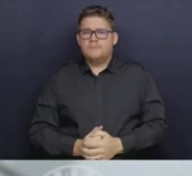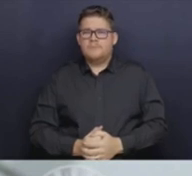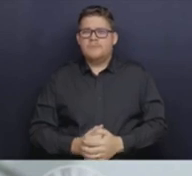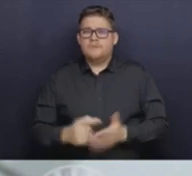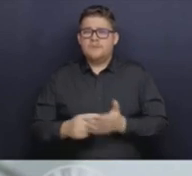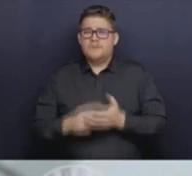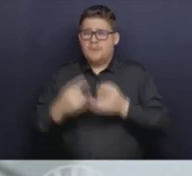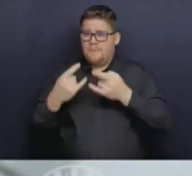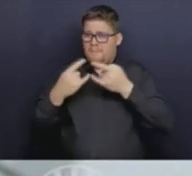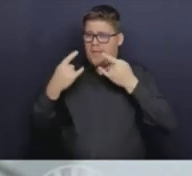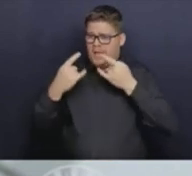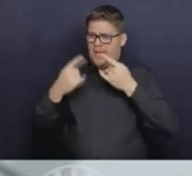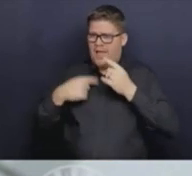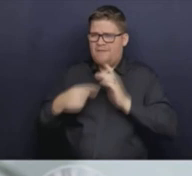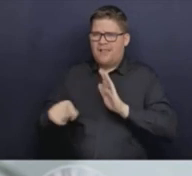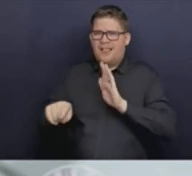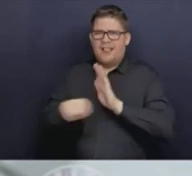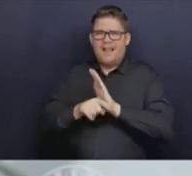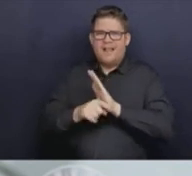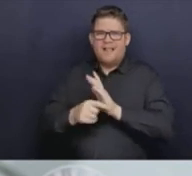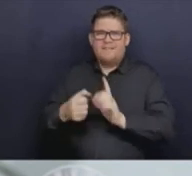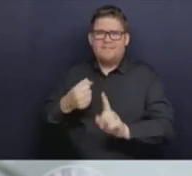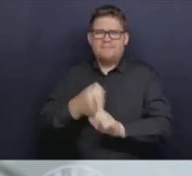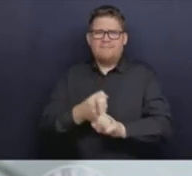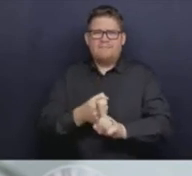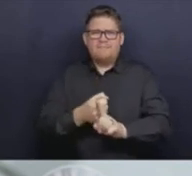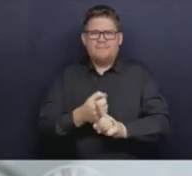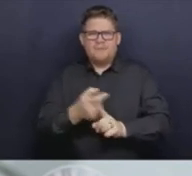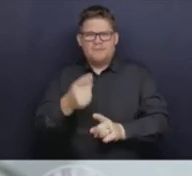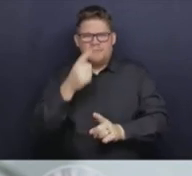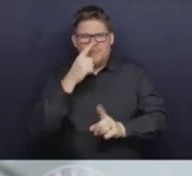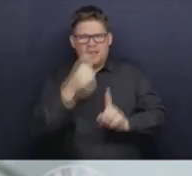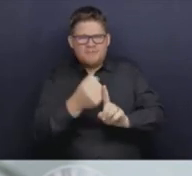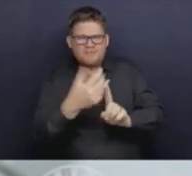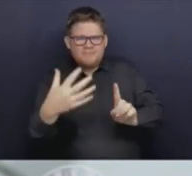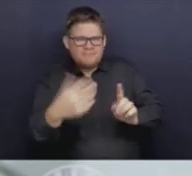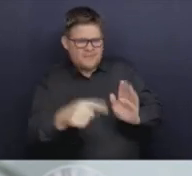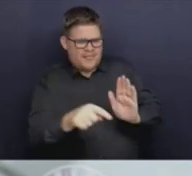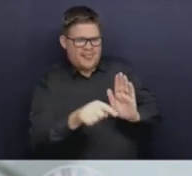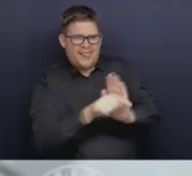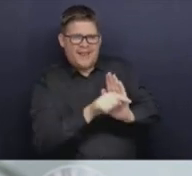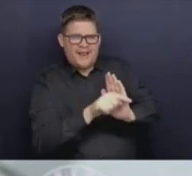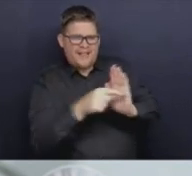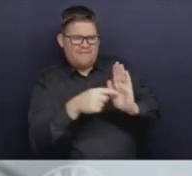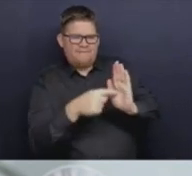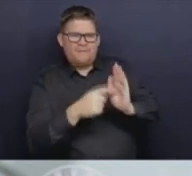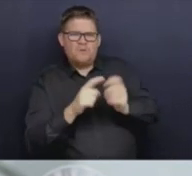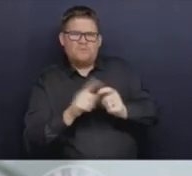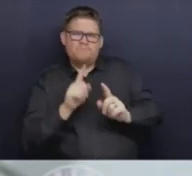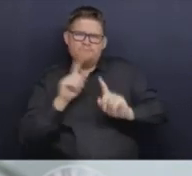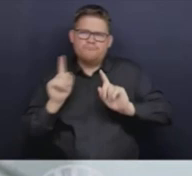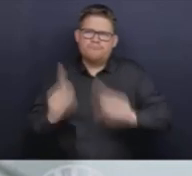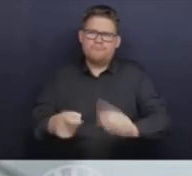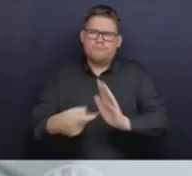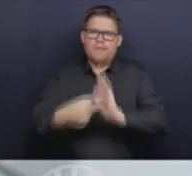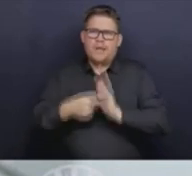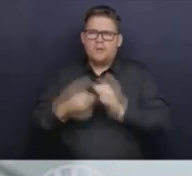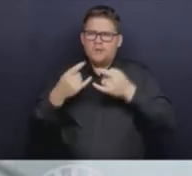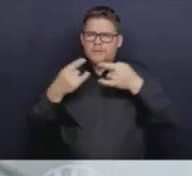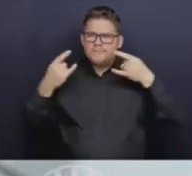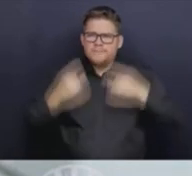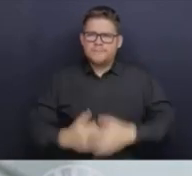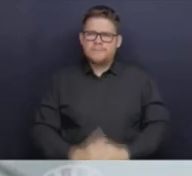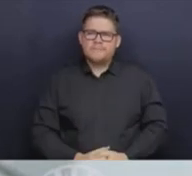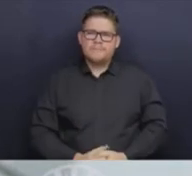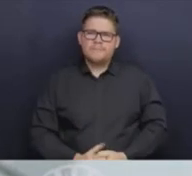what you see as the drawbacks of, of the mandate in terms of health impacts? Sure. So in, in terms of,